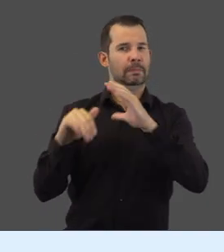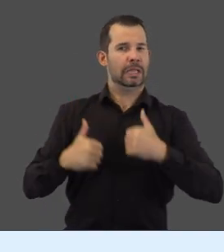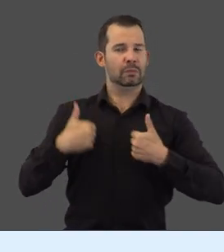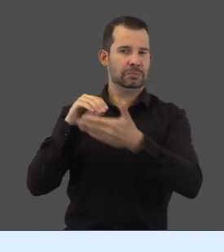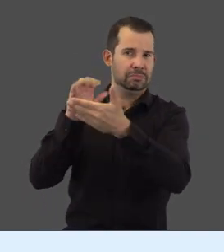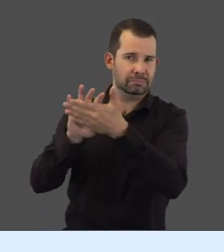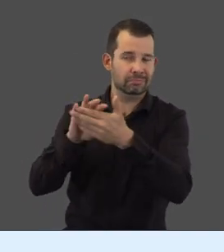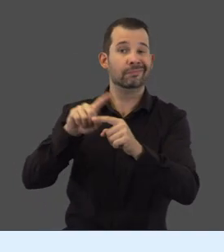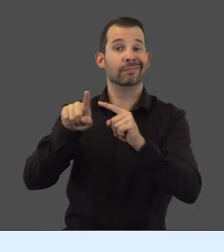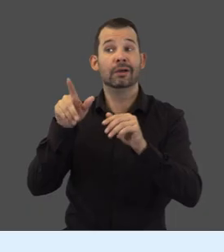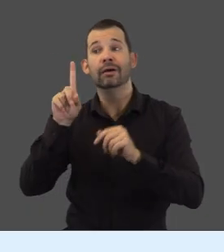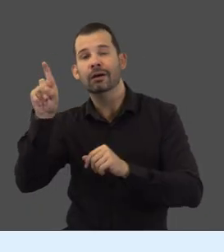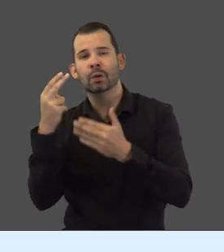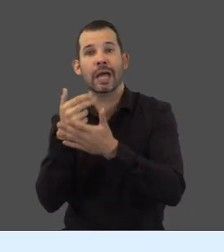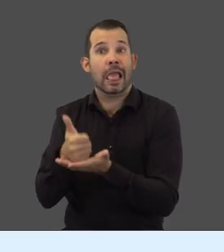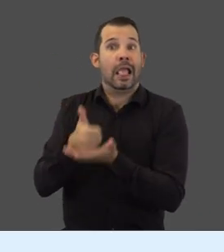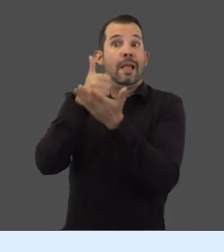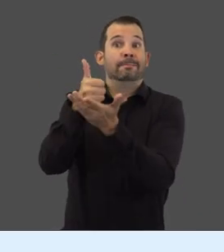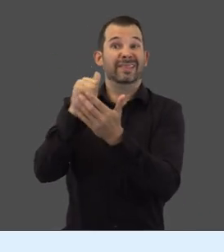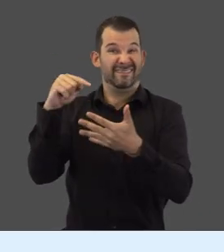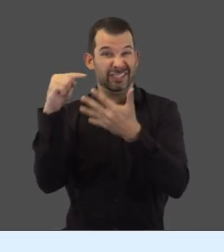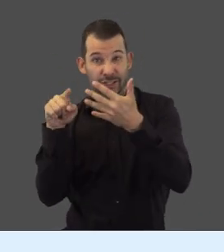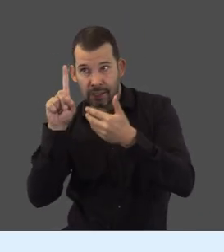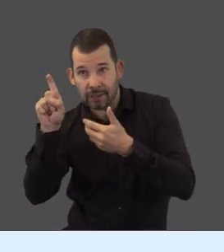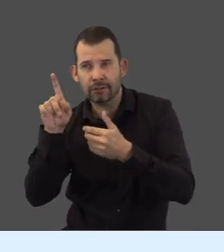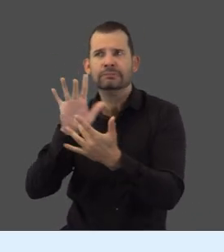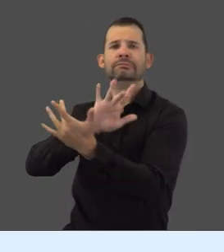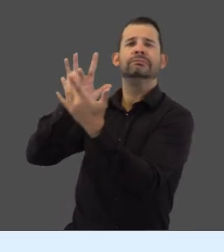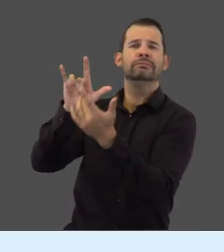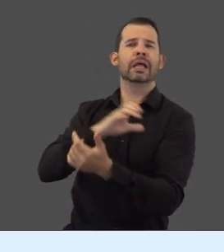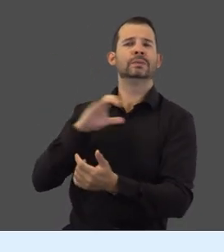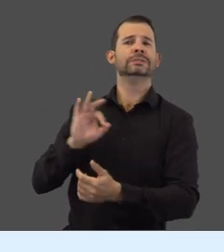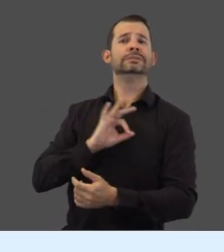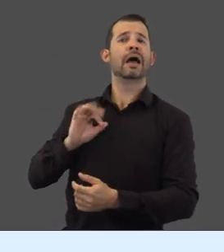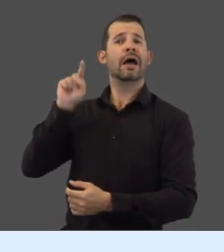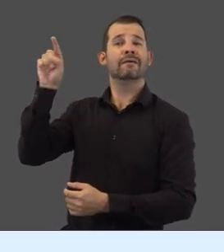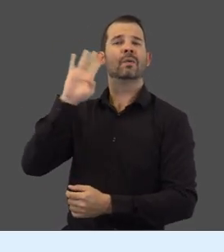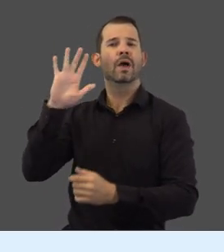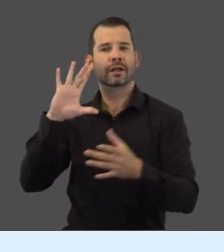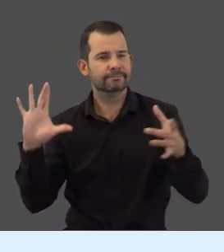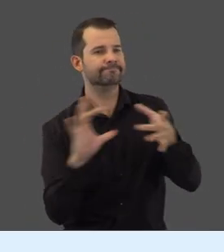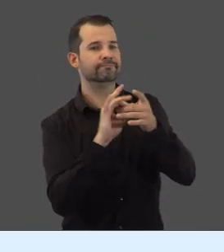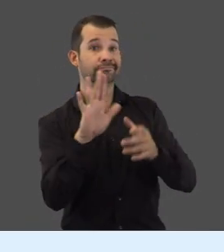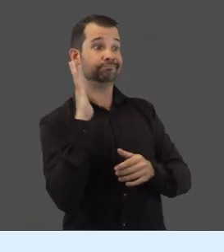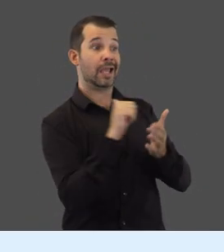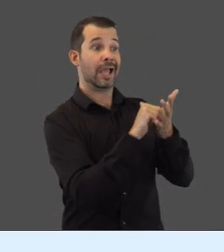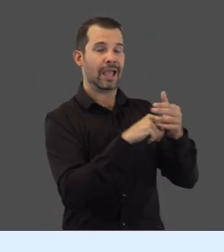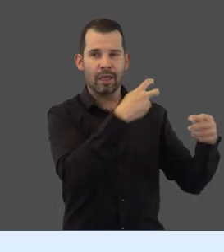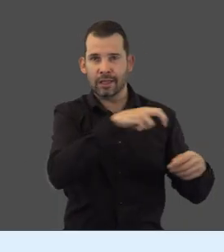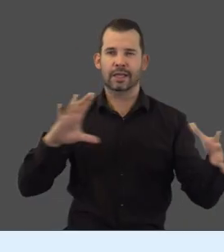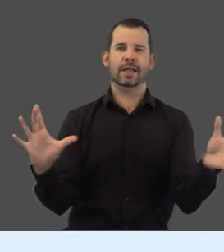use the Help feature to reach out to Council staff, who will link your previous account information to your new one.